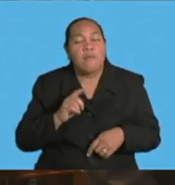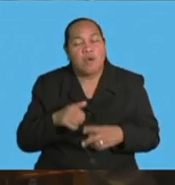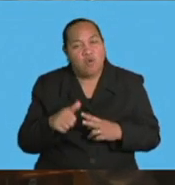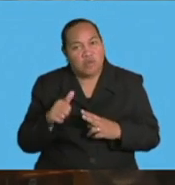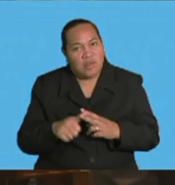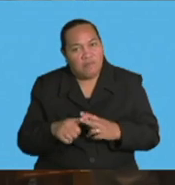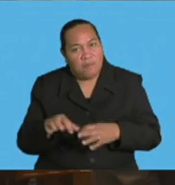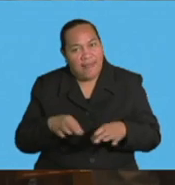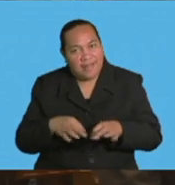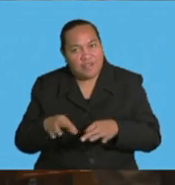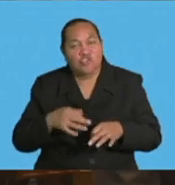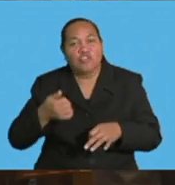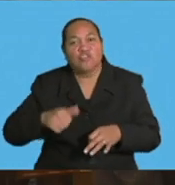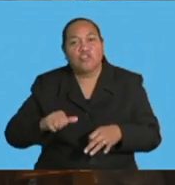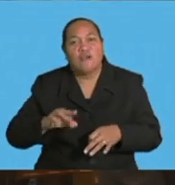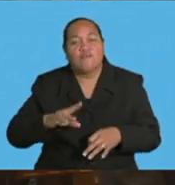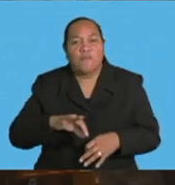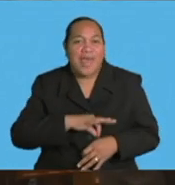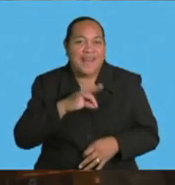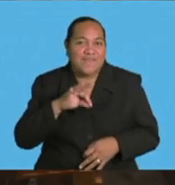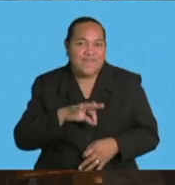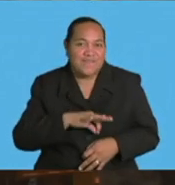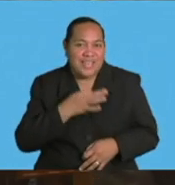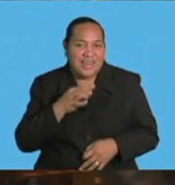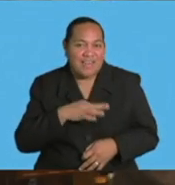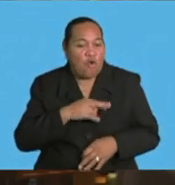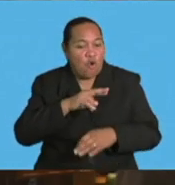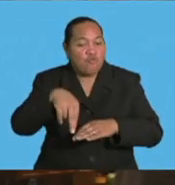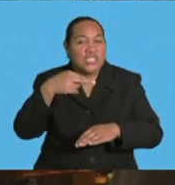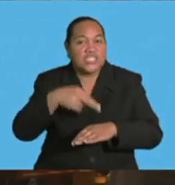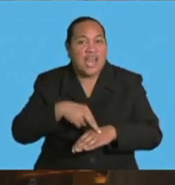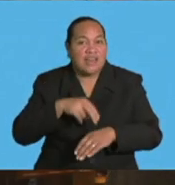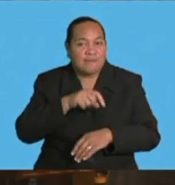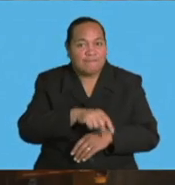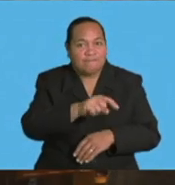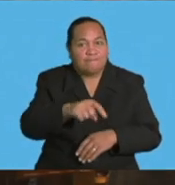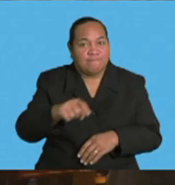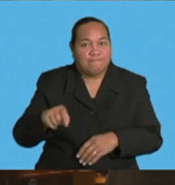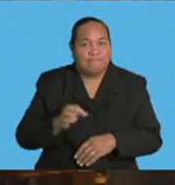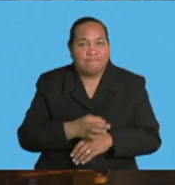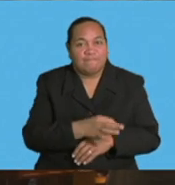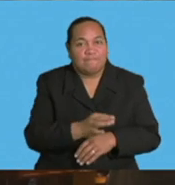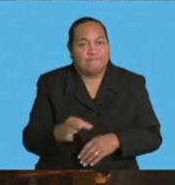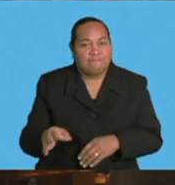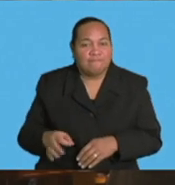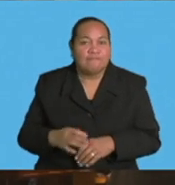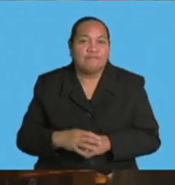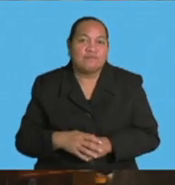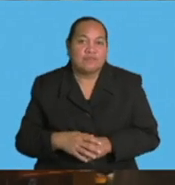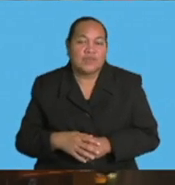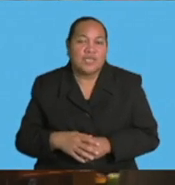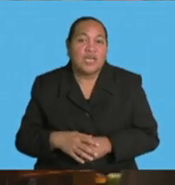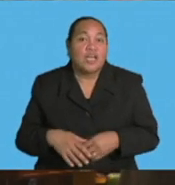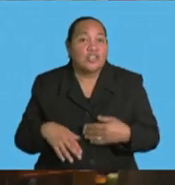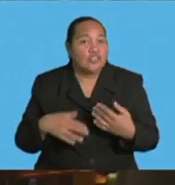to use it for the benefit of the region. And, of course, perhaps the